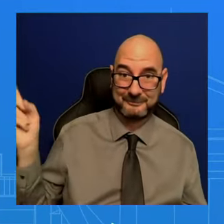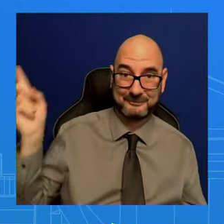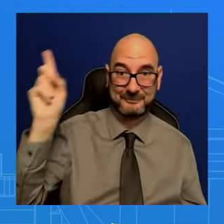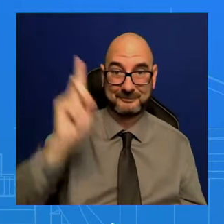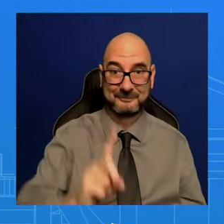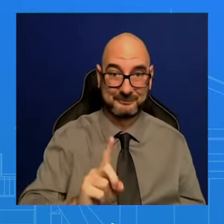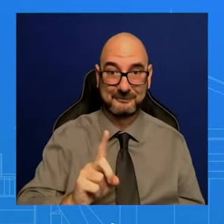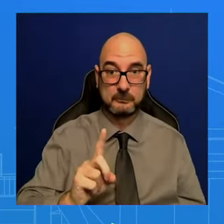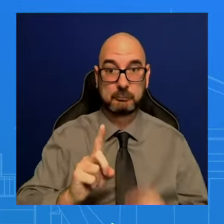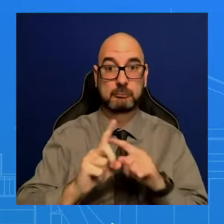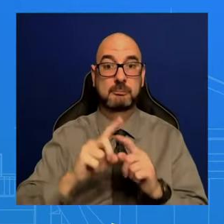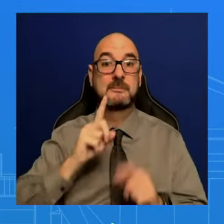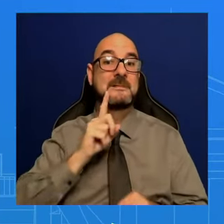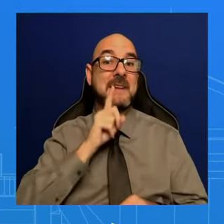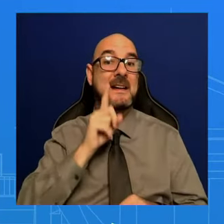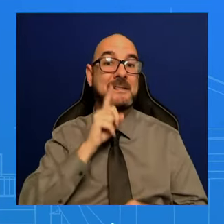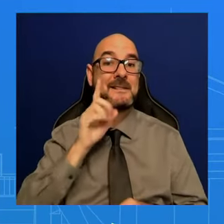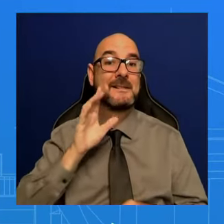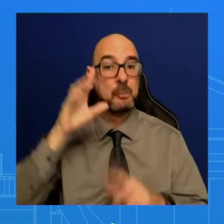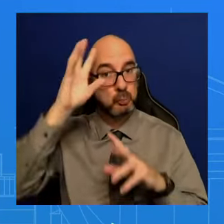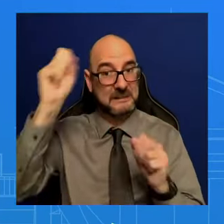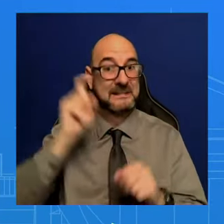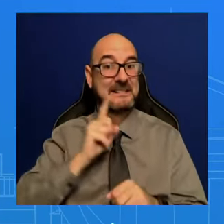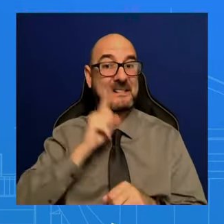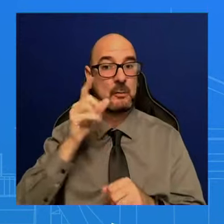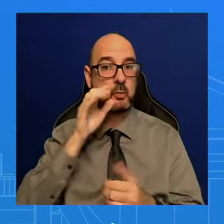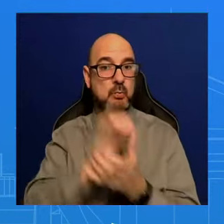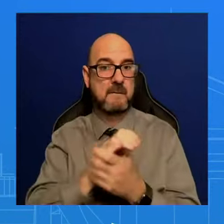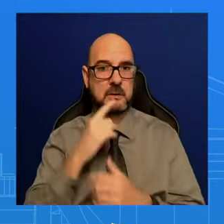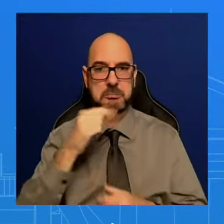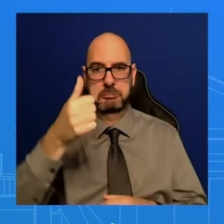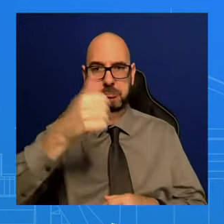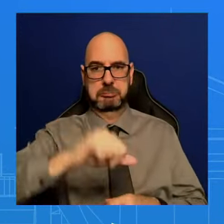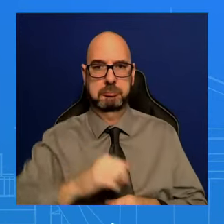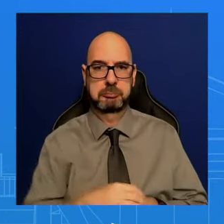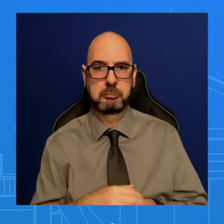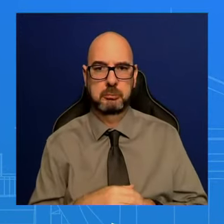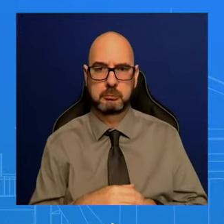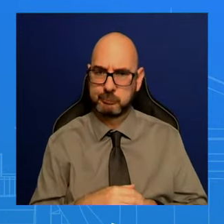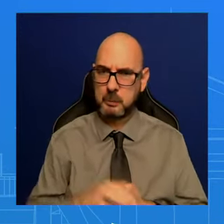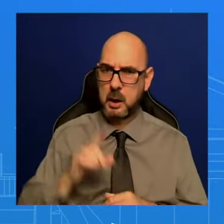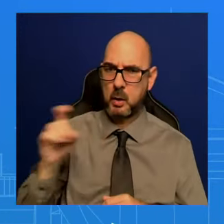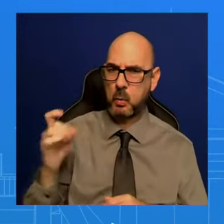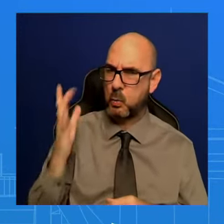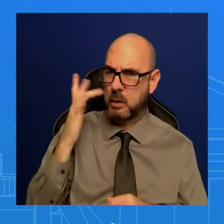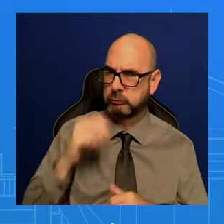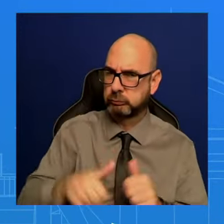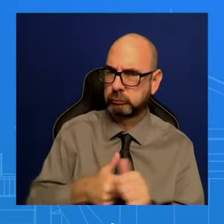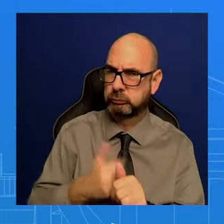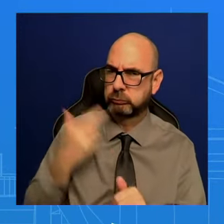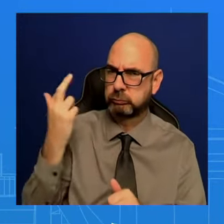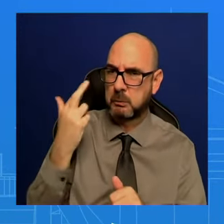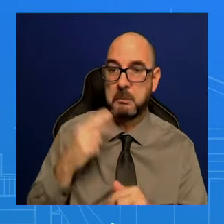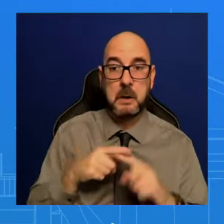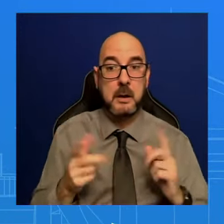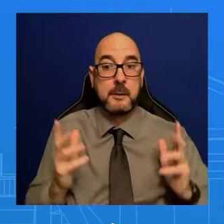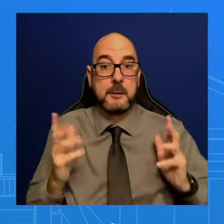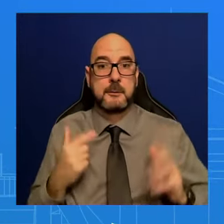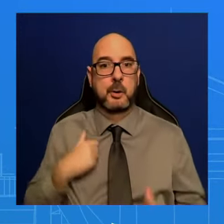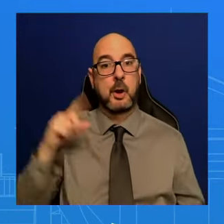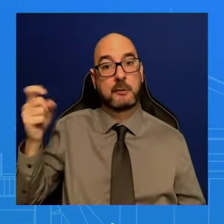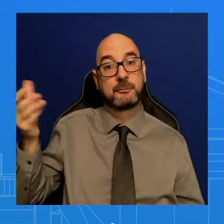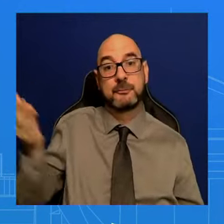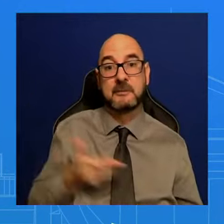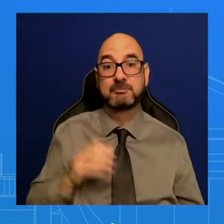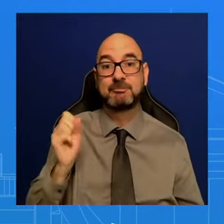she did indeed. She did indeed receive an invitation from us. And there was also an invite that went out to Navalny's wife. Can